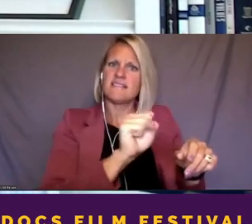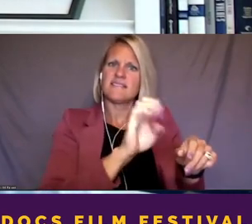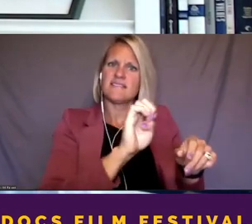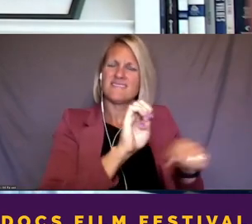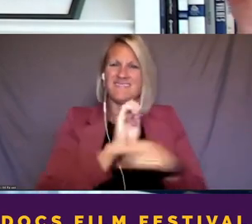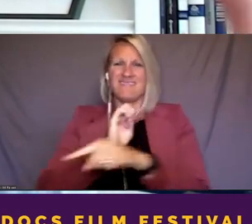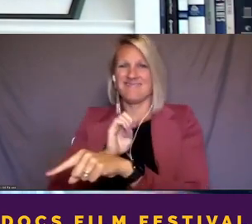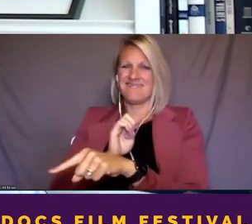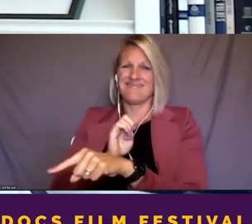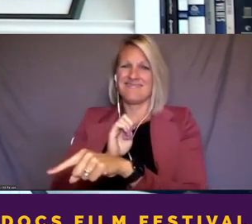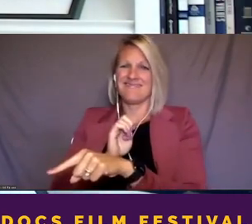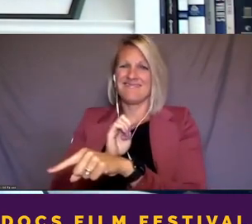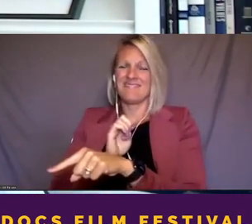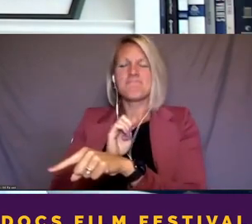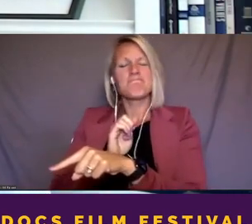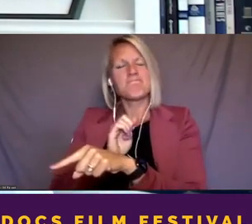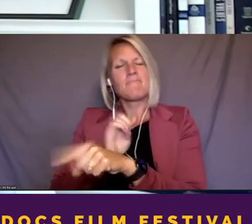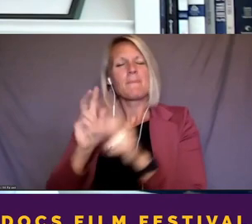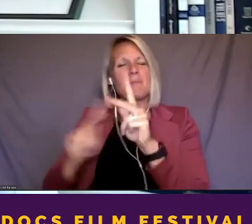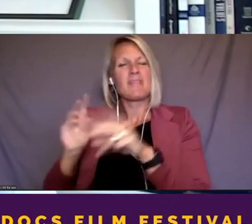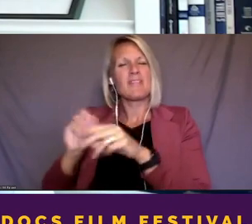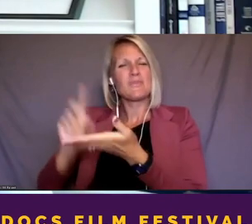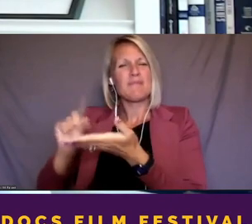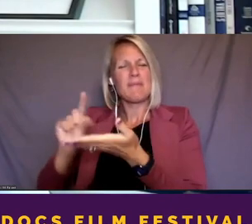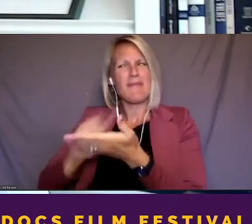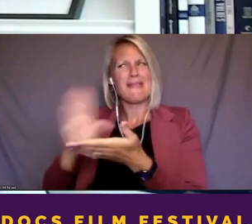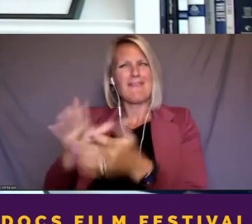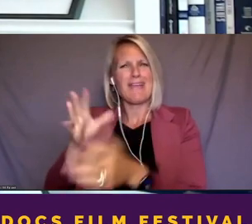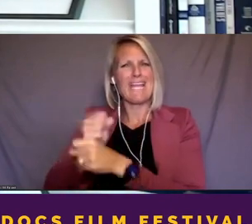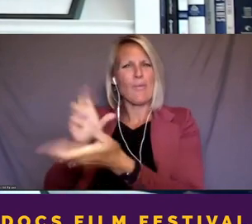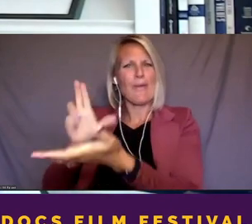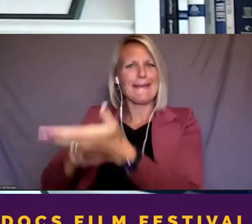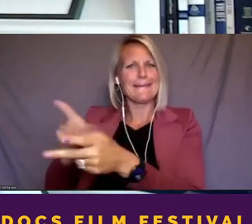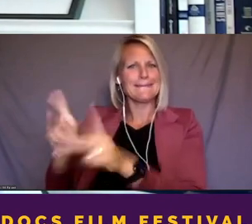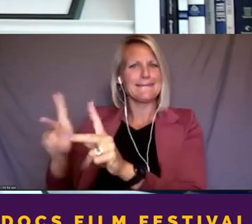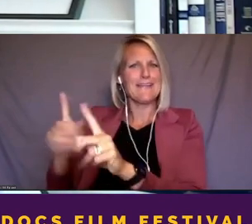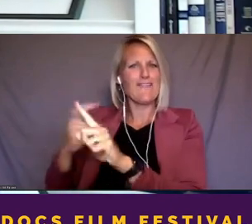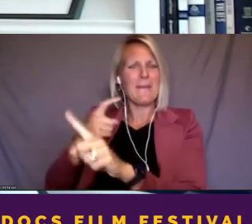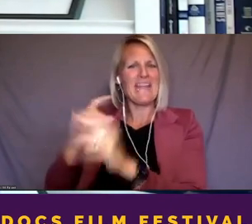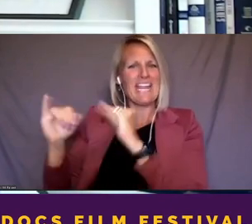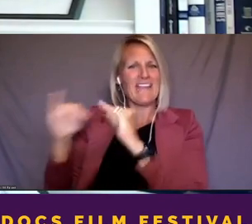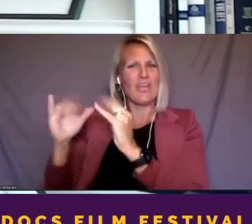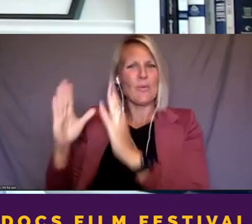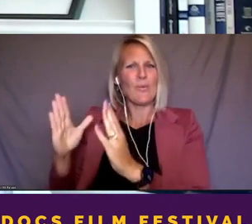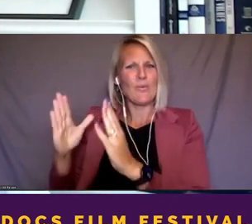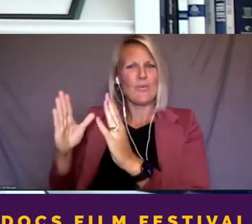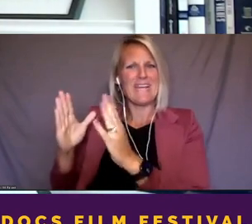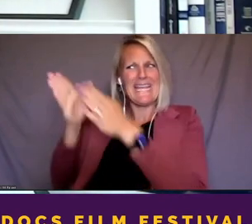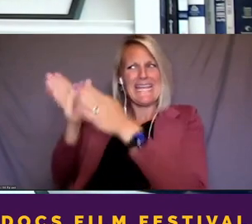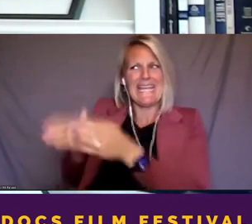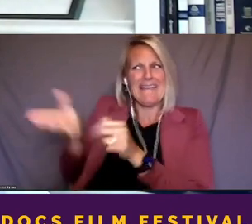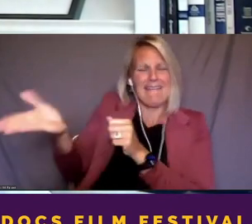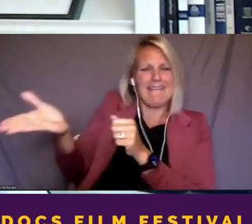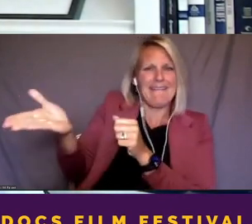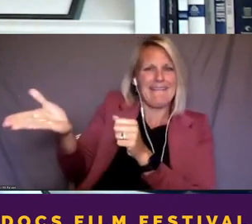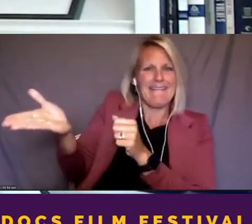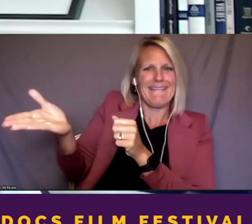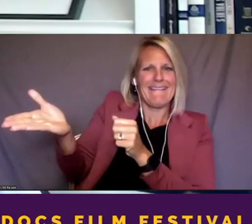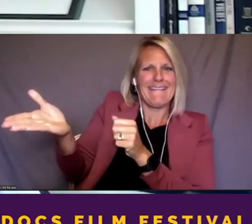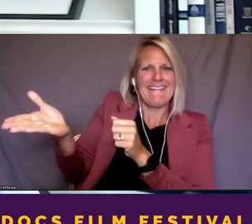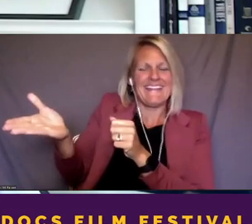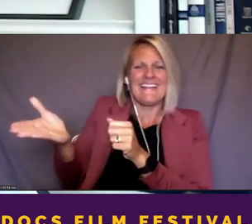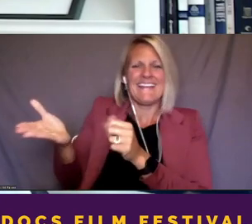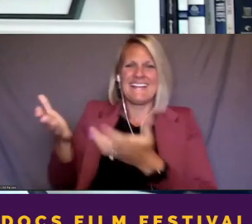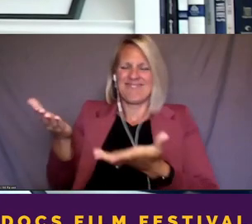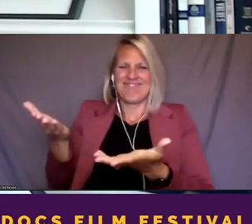know, people in newspapers never get a release from an interviewee. You know, who would hand a piece of paper to somebody that you're talking